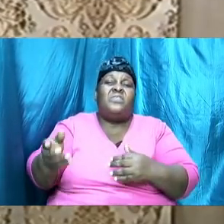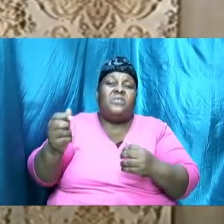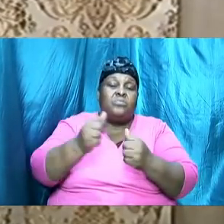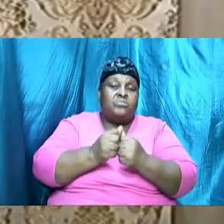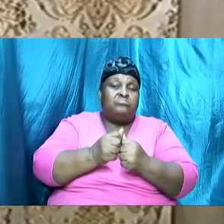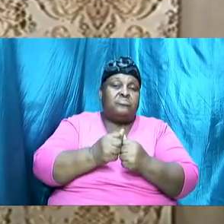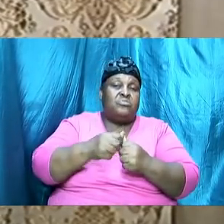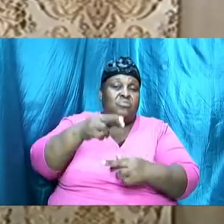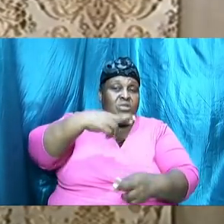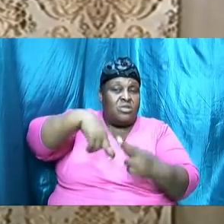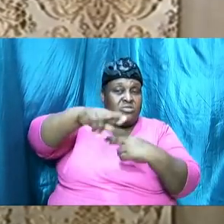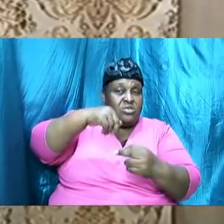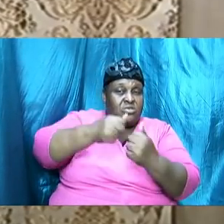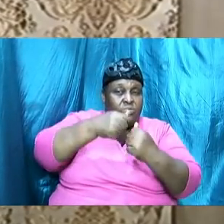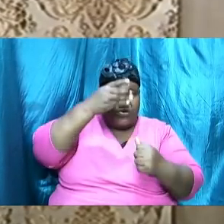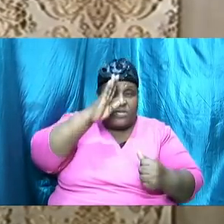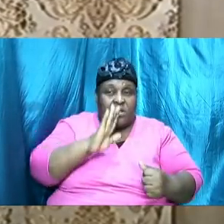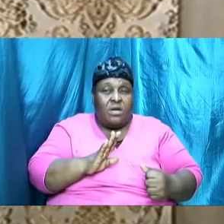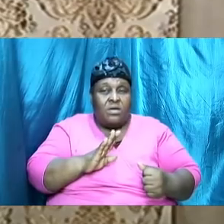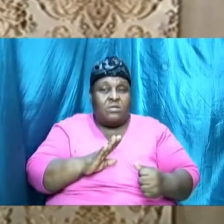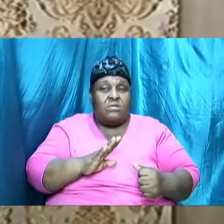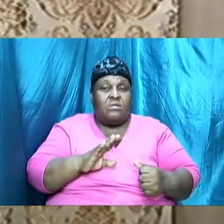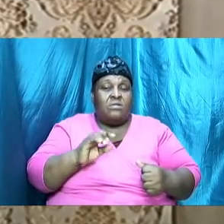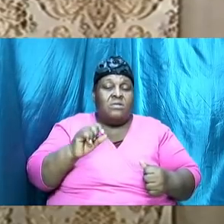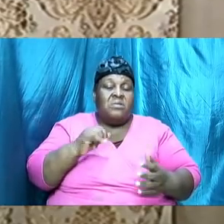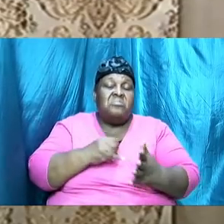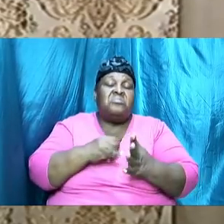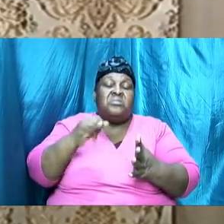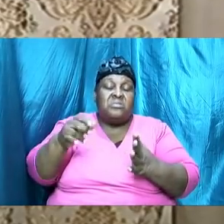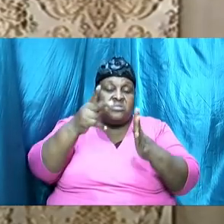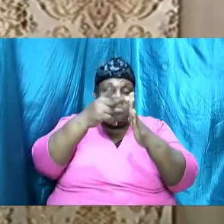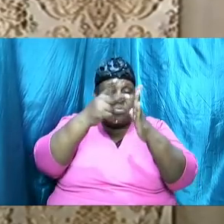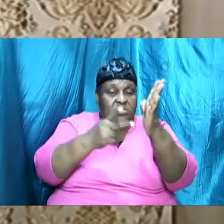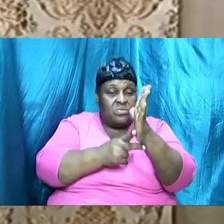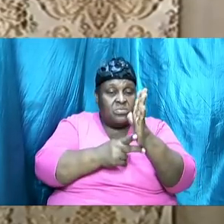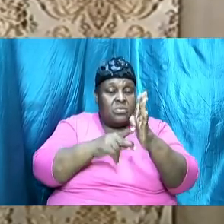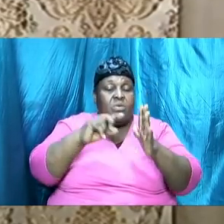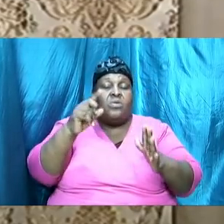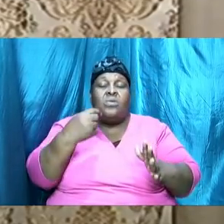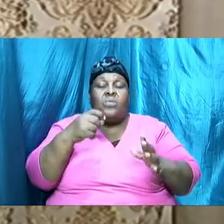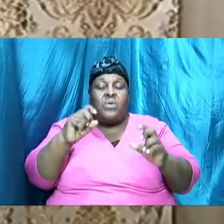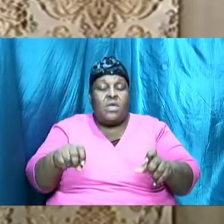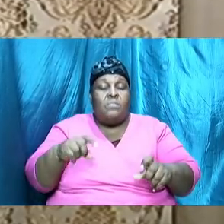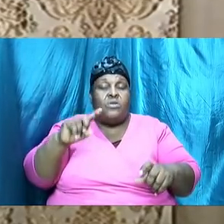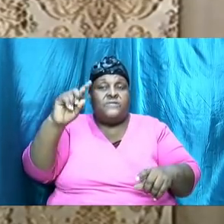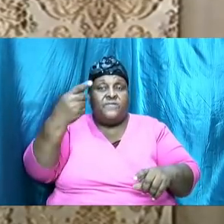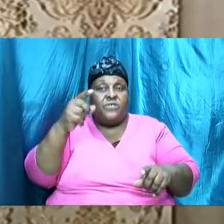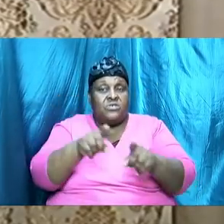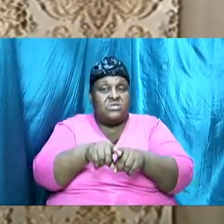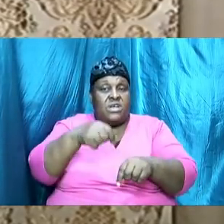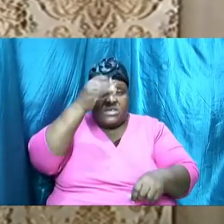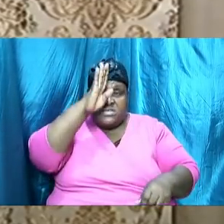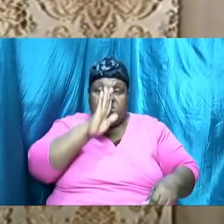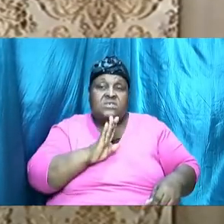it is the principle we must first as godly people remember I said sin wasn't in the world yet so